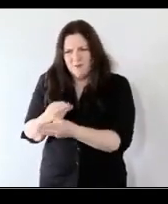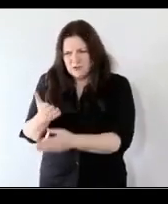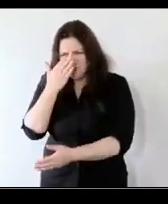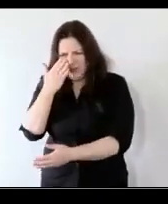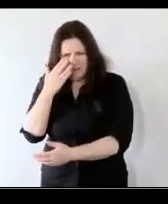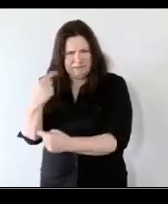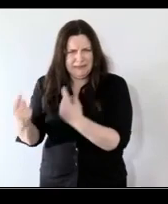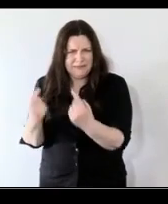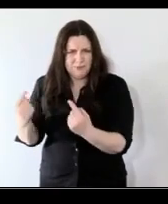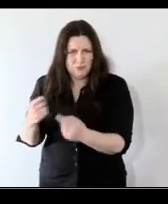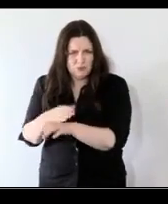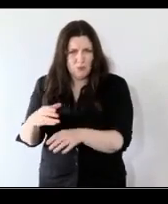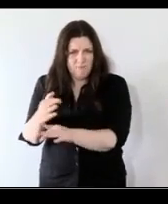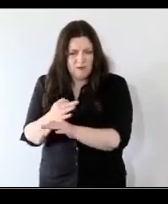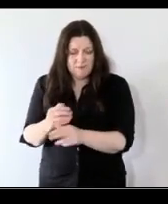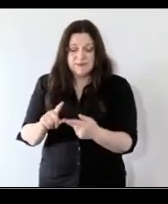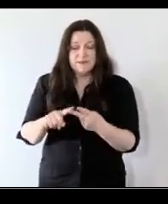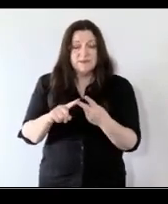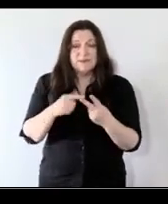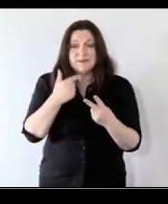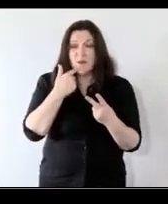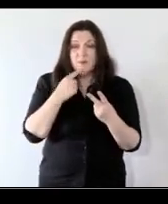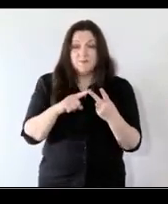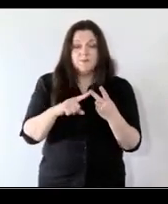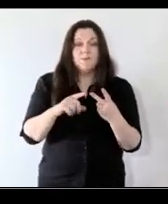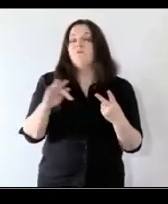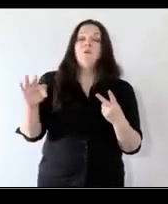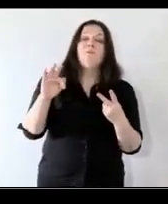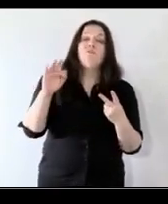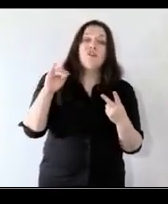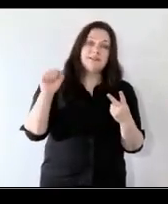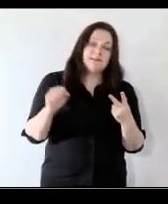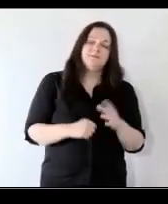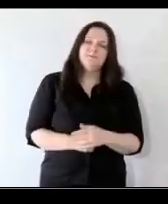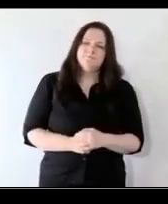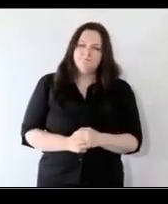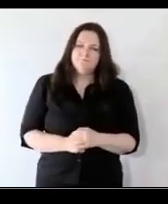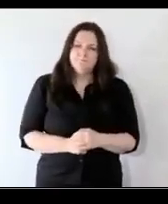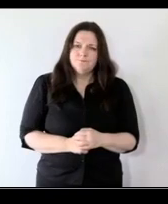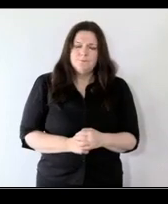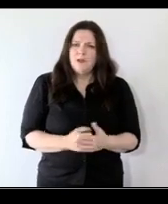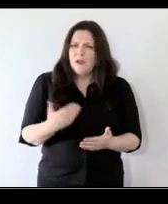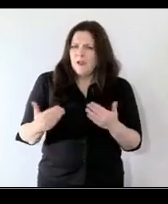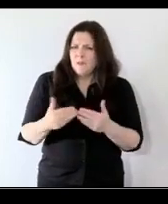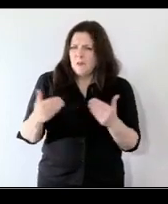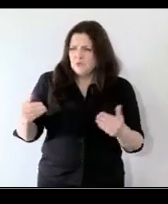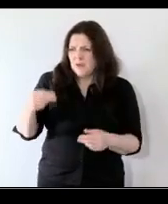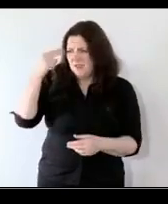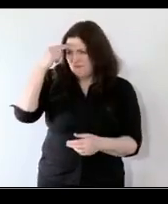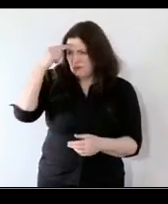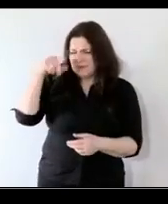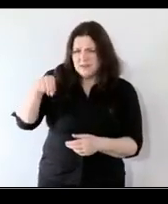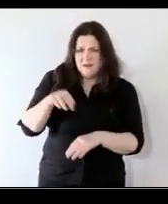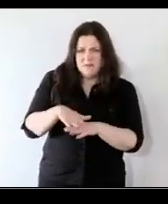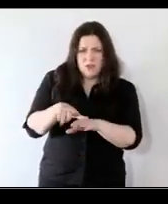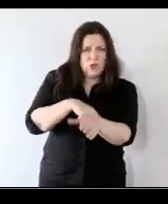families that's one i'm going to link on a second one and this is from francis who says to what extent do we have an understanding of the long